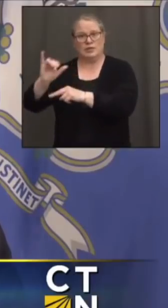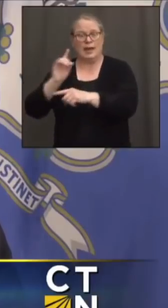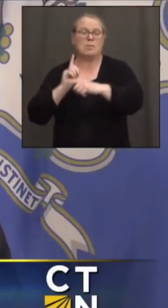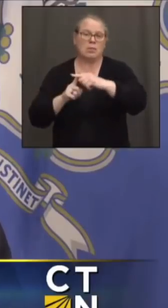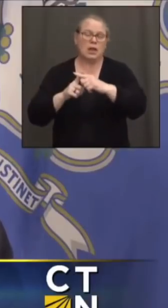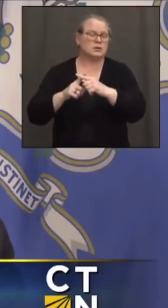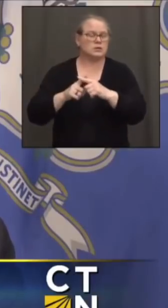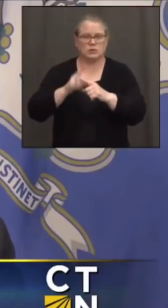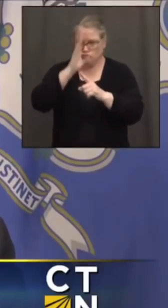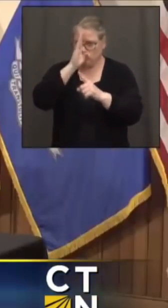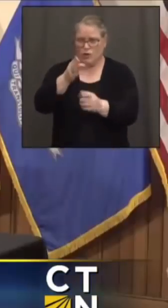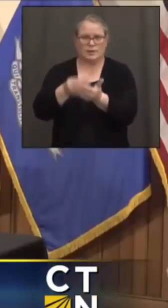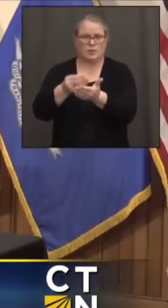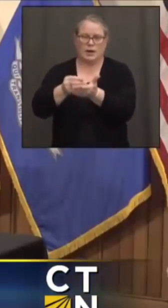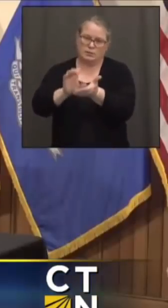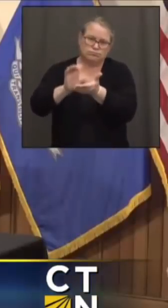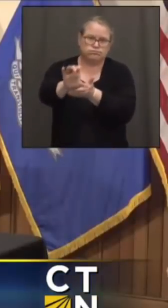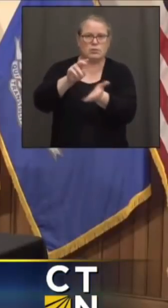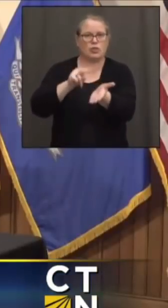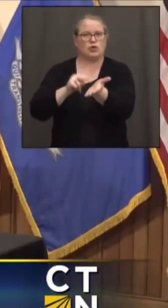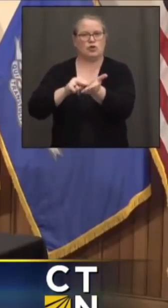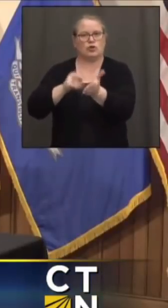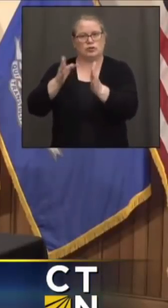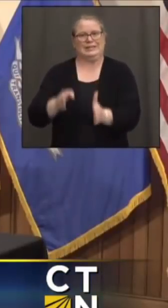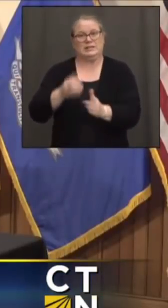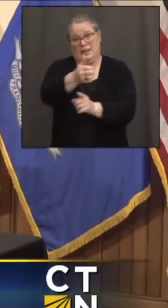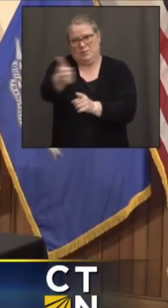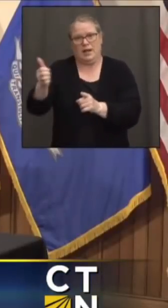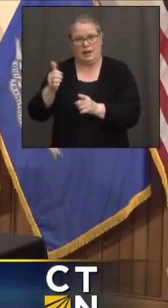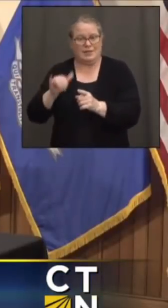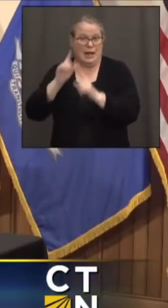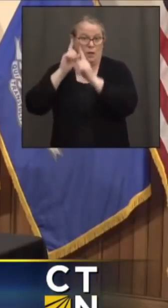themselves. And then just one quick follow, Governor.